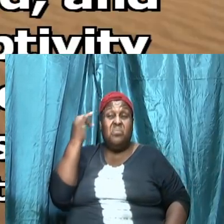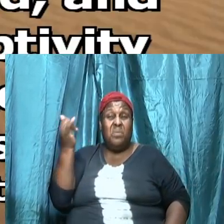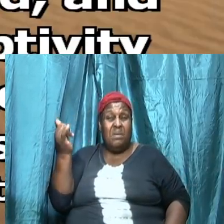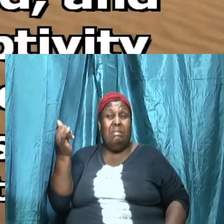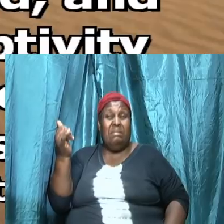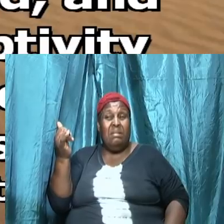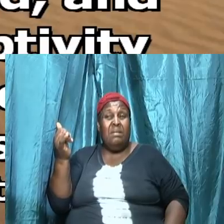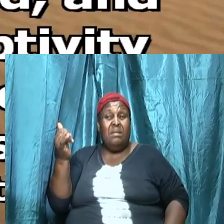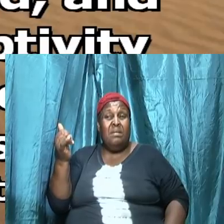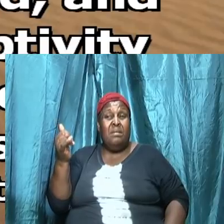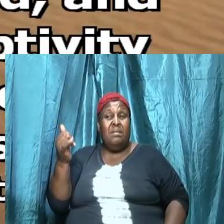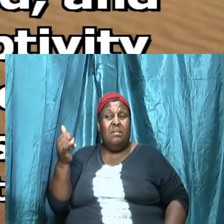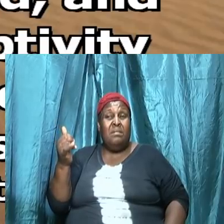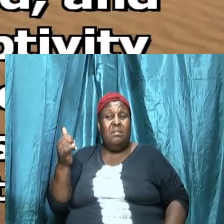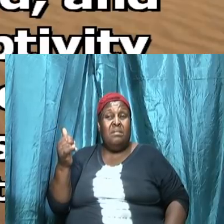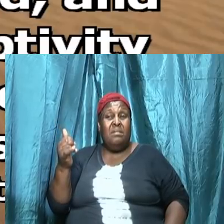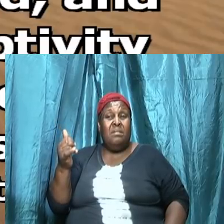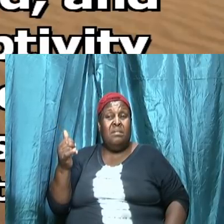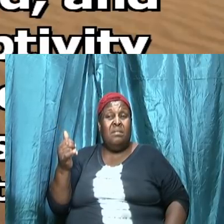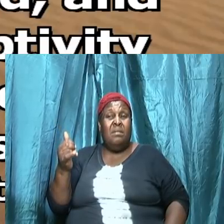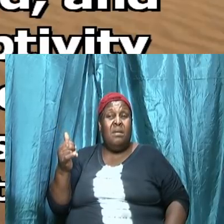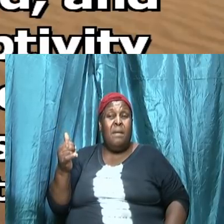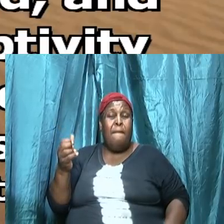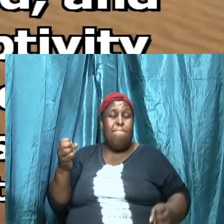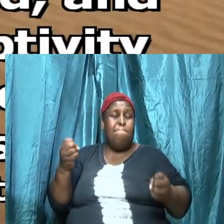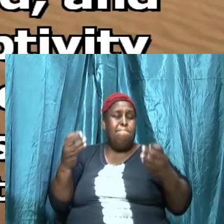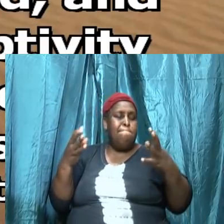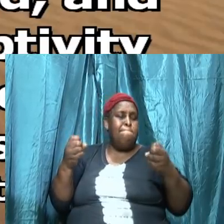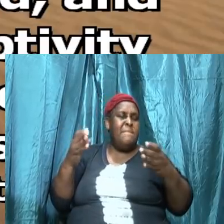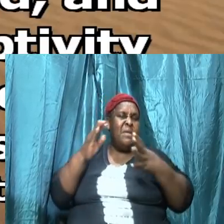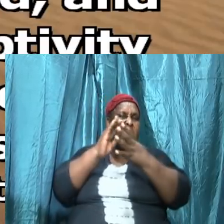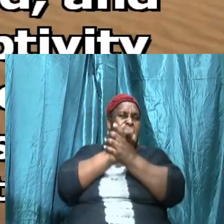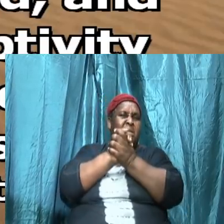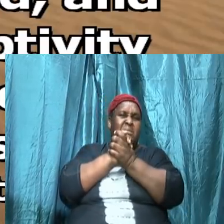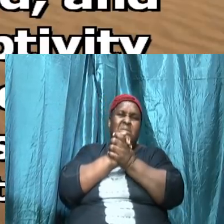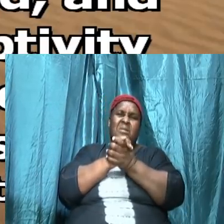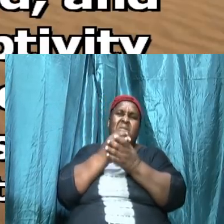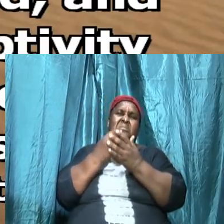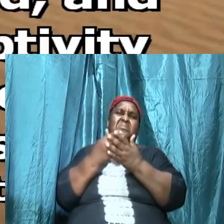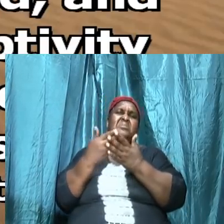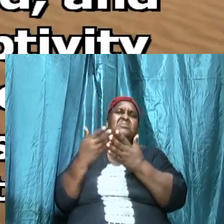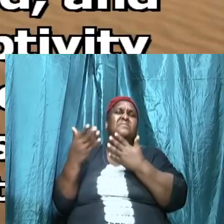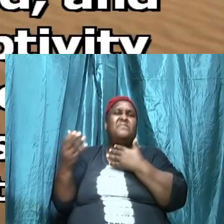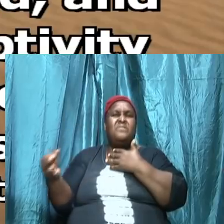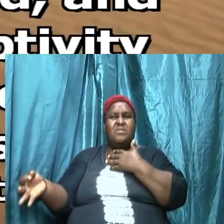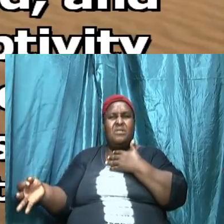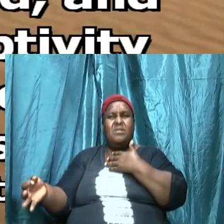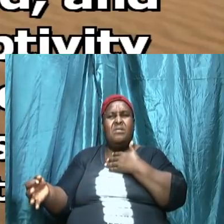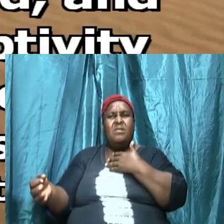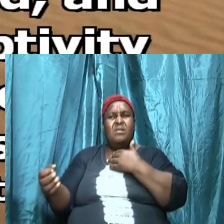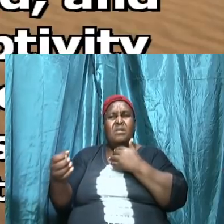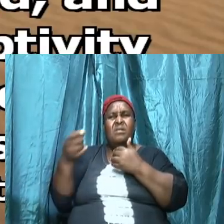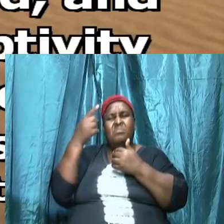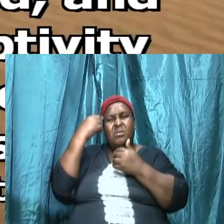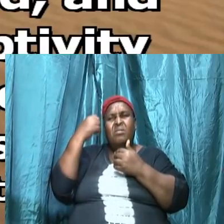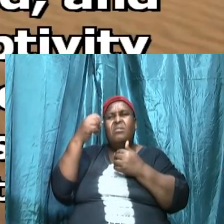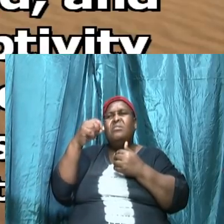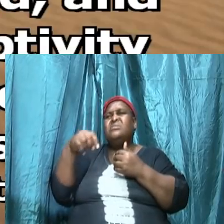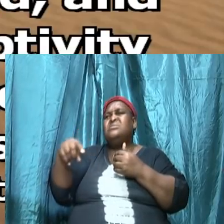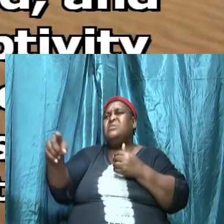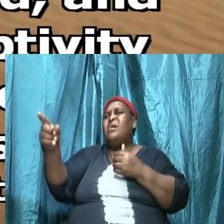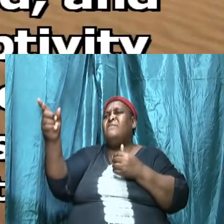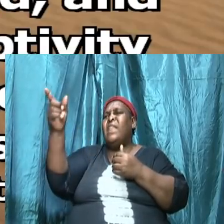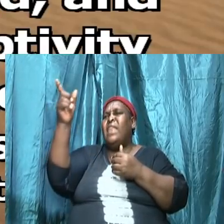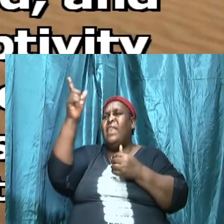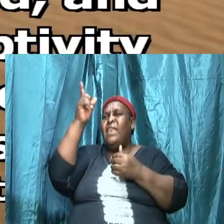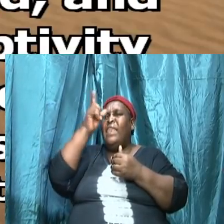noticed many marriages fail because of false allegations that the enemy